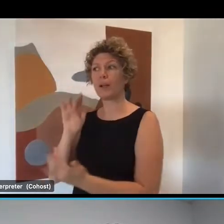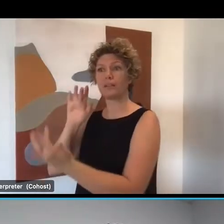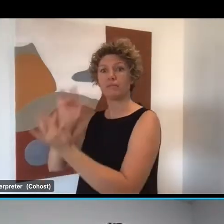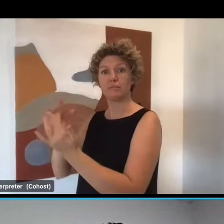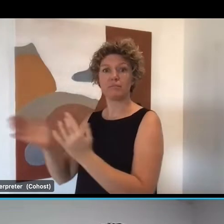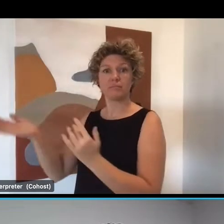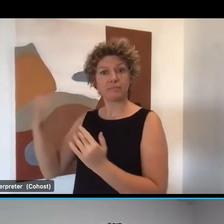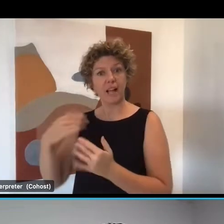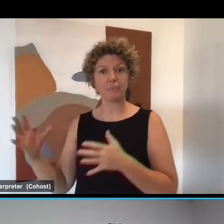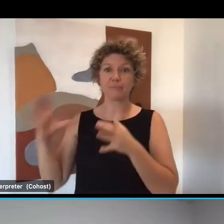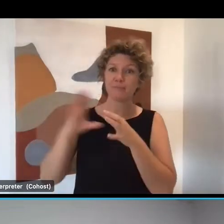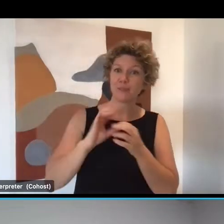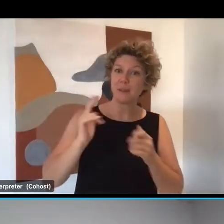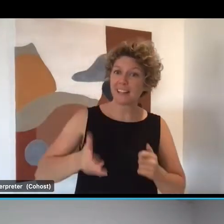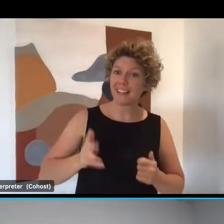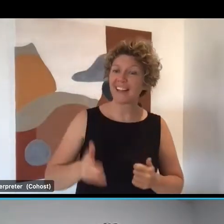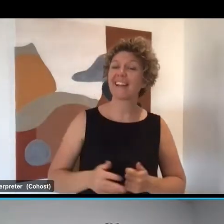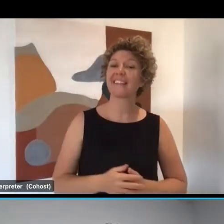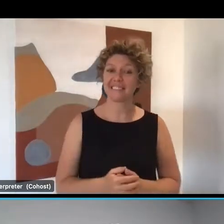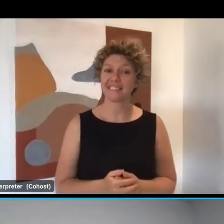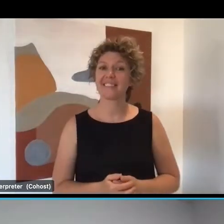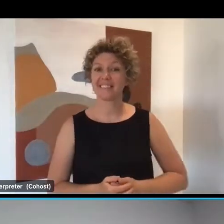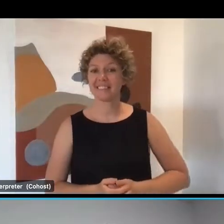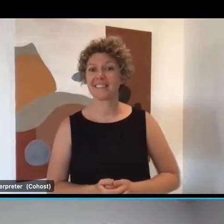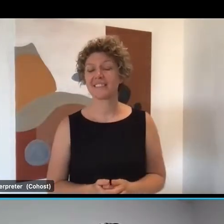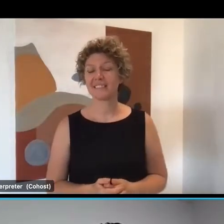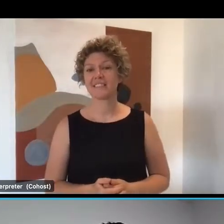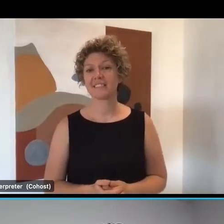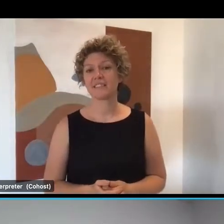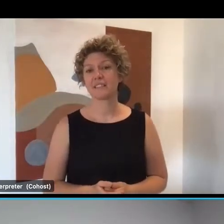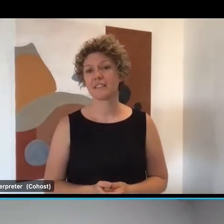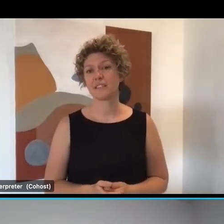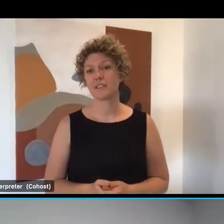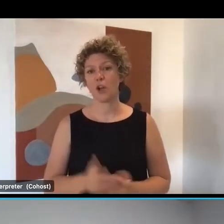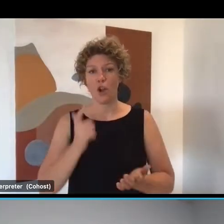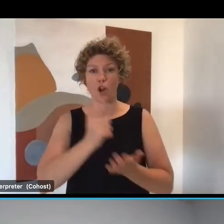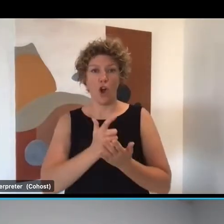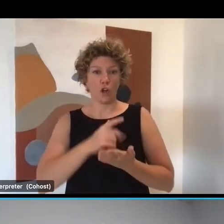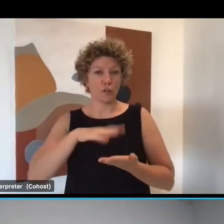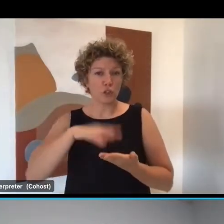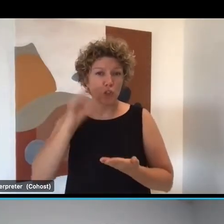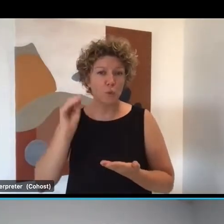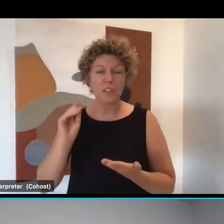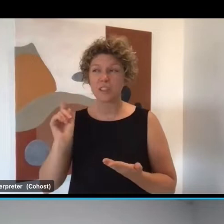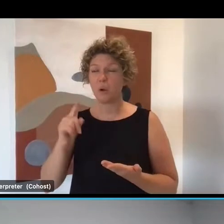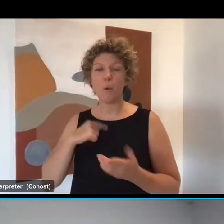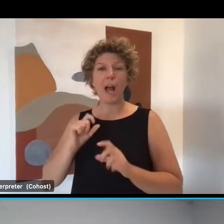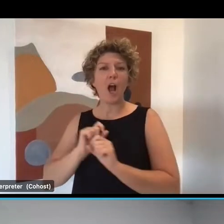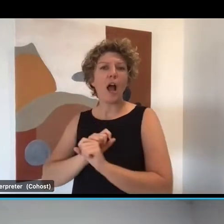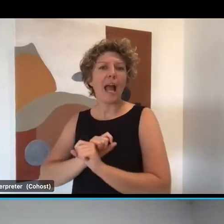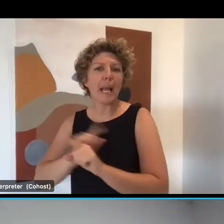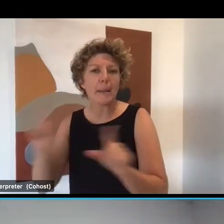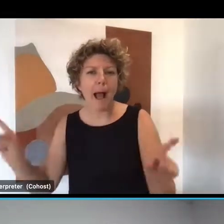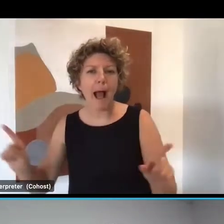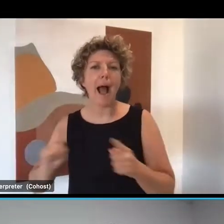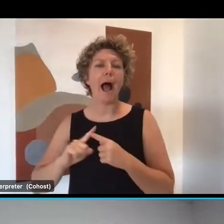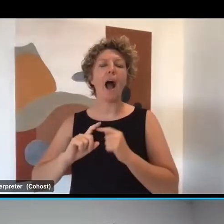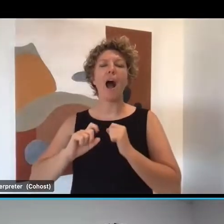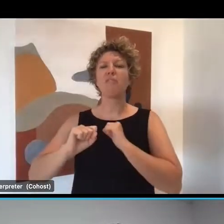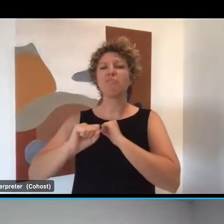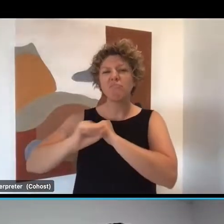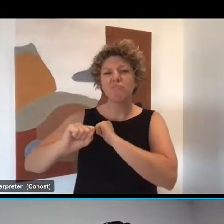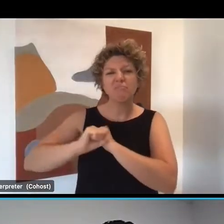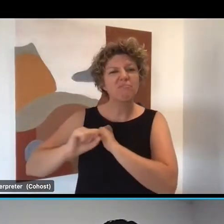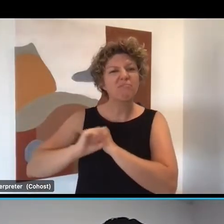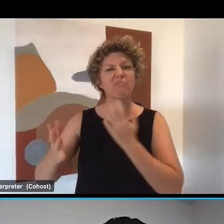process of working with Dave Queensland to Lazarus, several thousand of their students with emails and social media campaigns. David